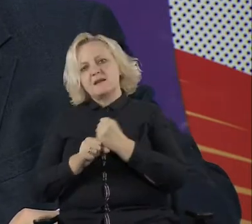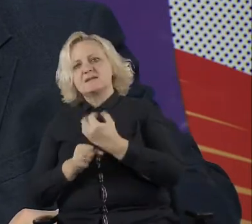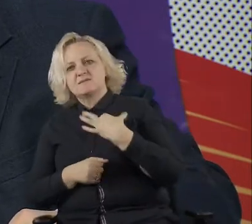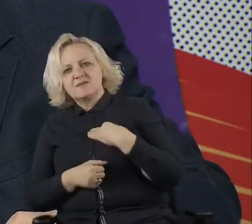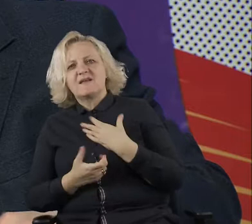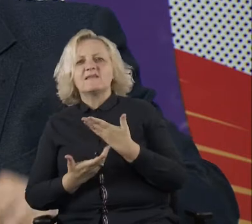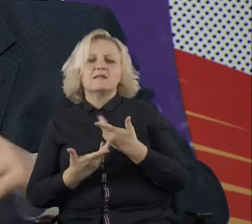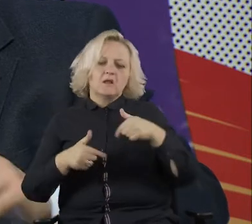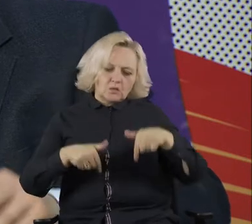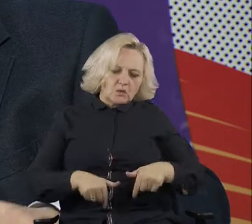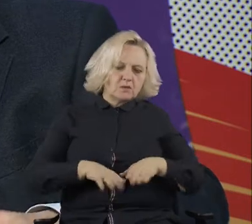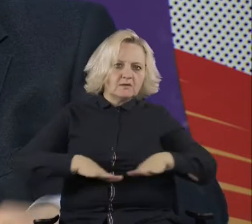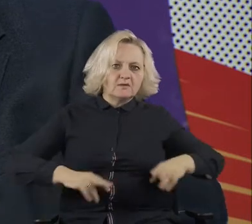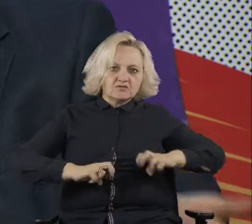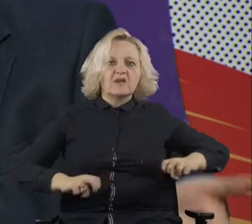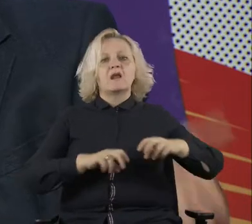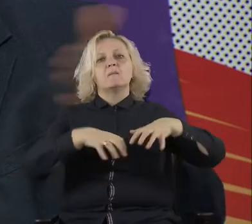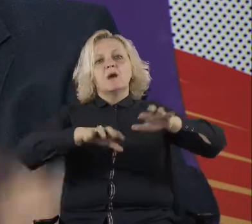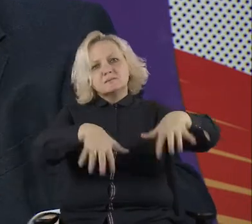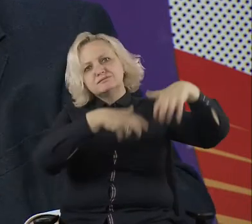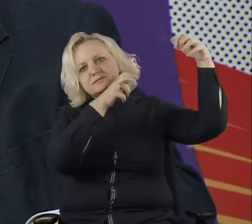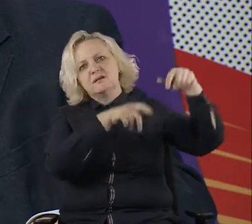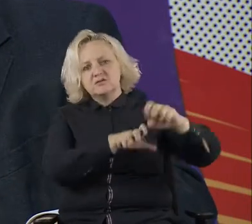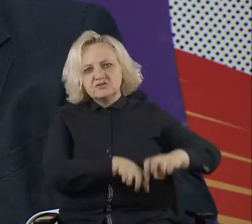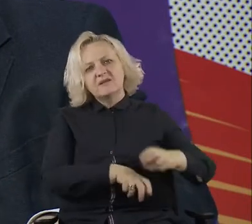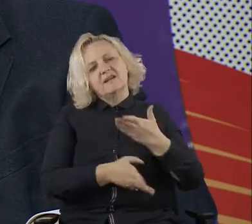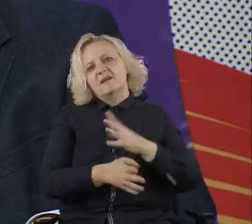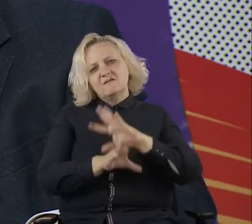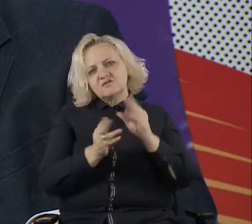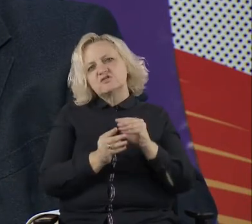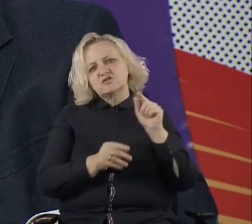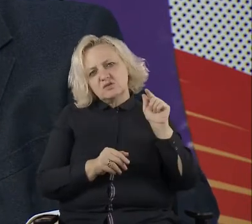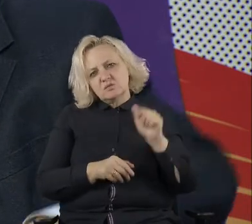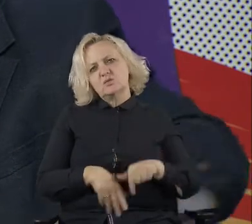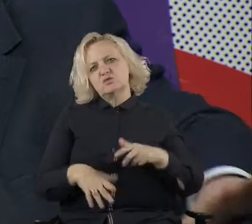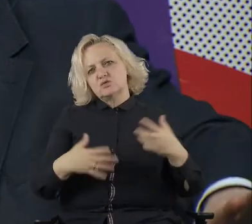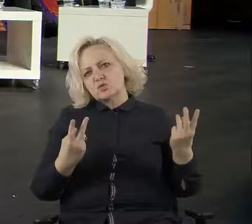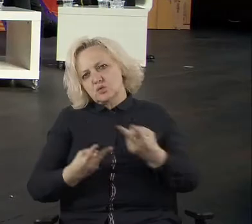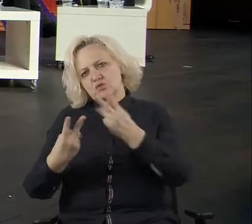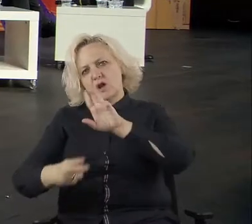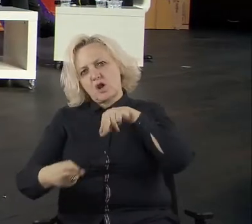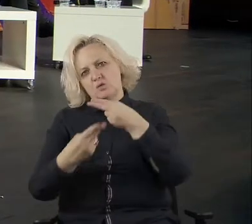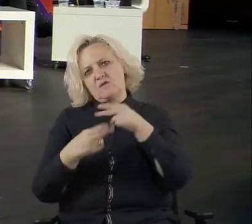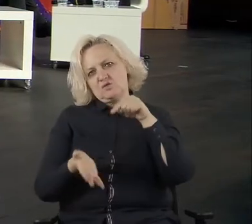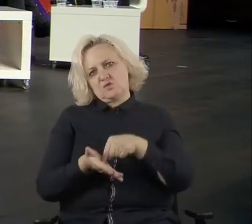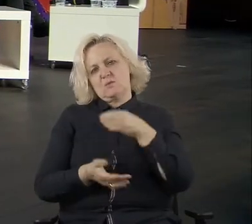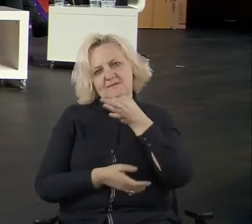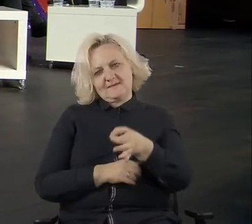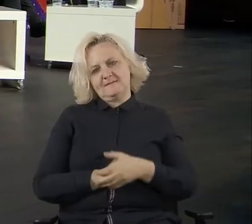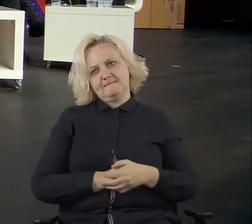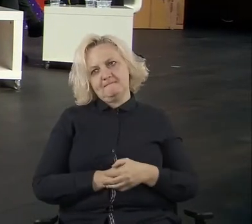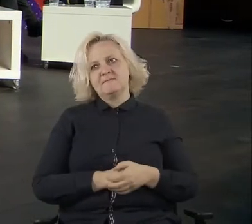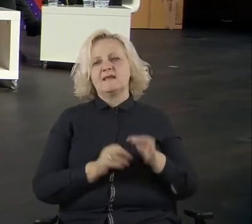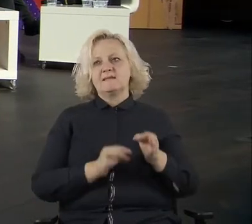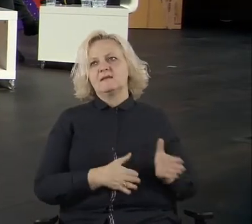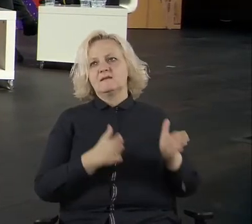question. All of us, online and offline. And right now we are going to be offline as we are finished. Thank you very